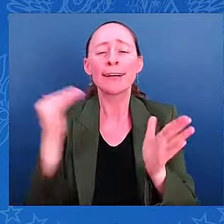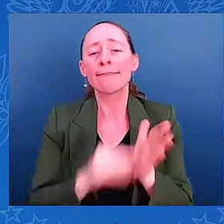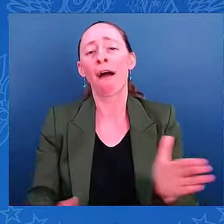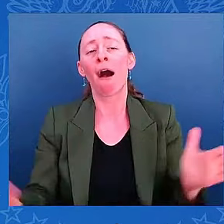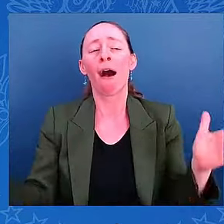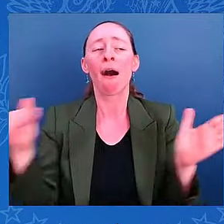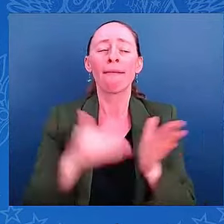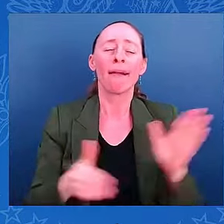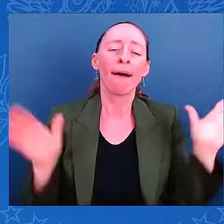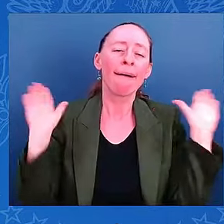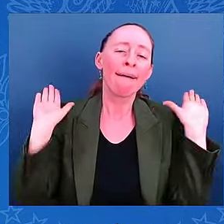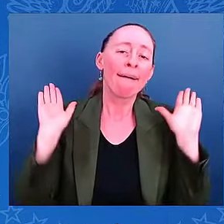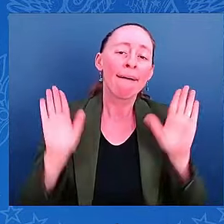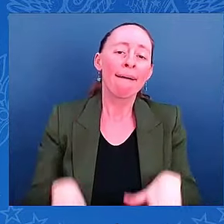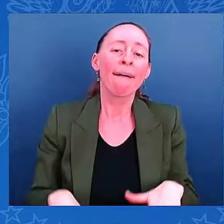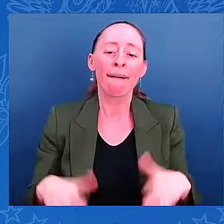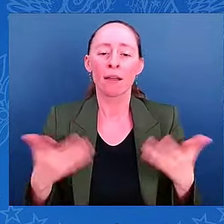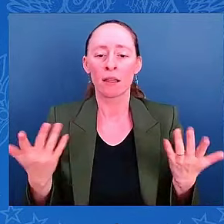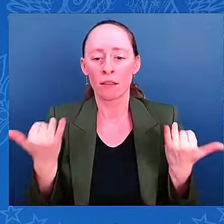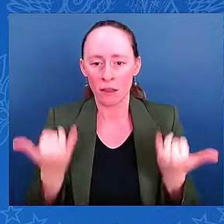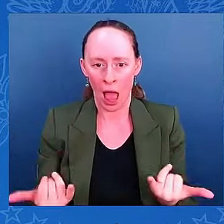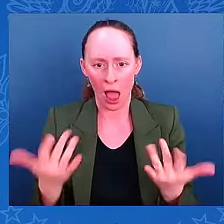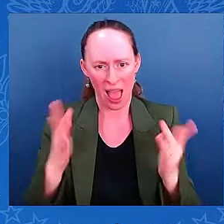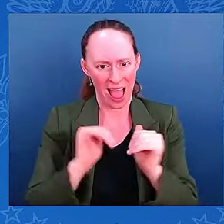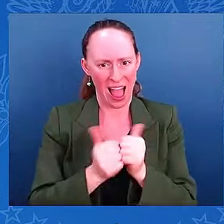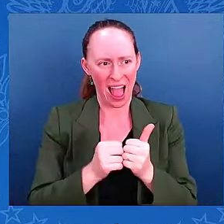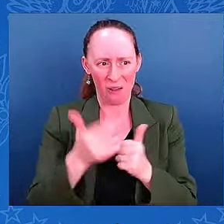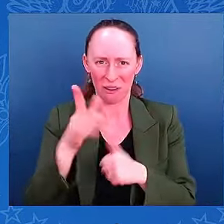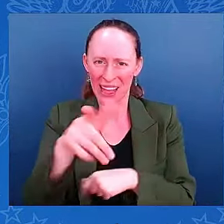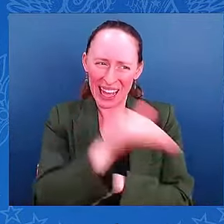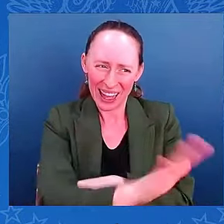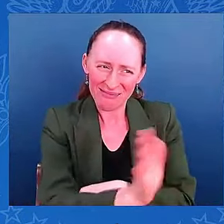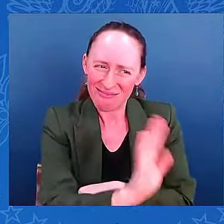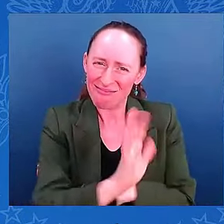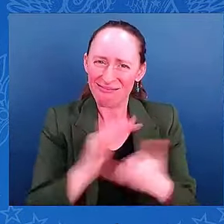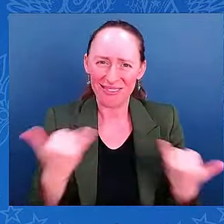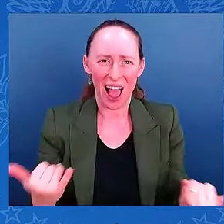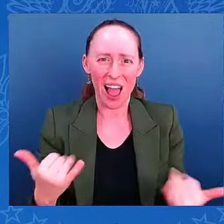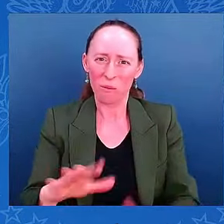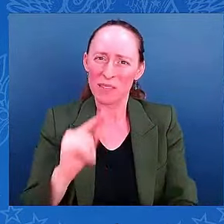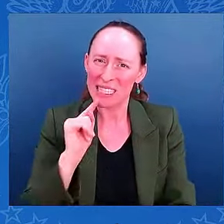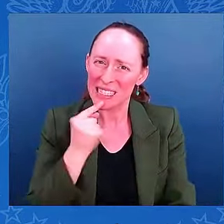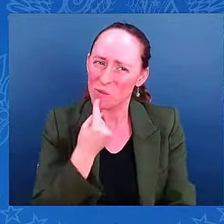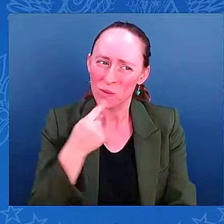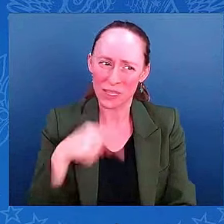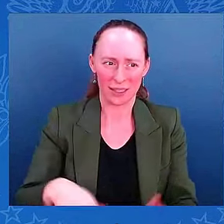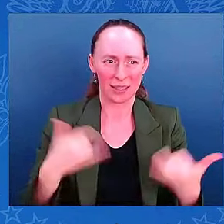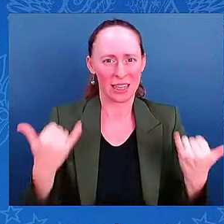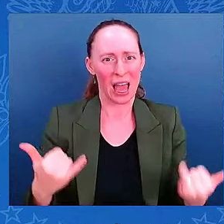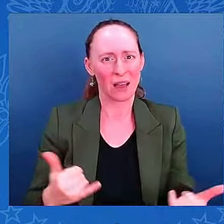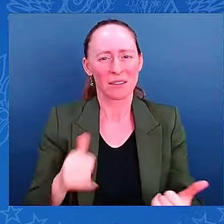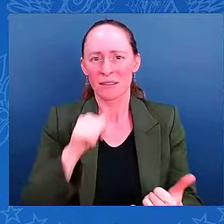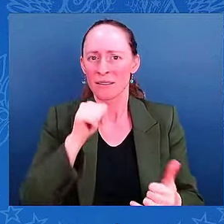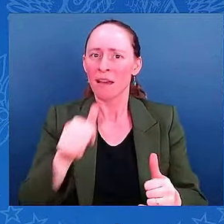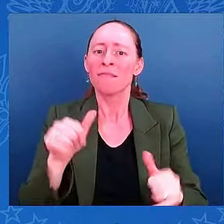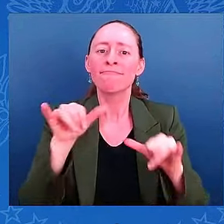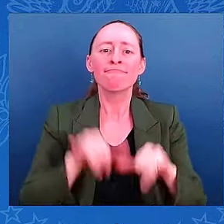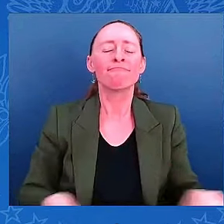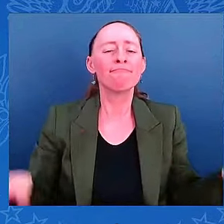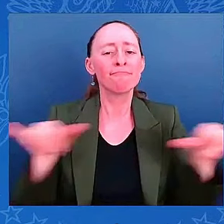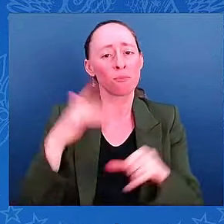about how this is going to be different? And so the difference between what they're used to and what this will be as a way to